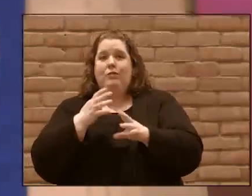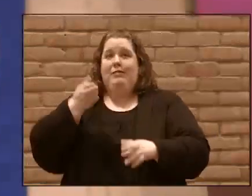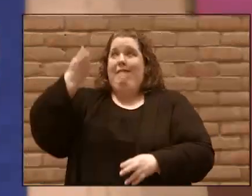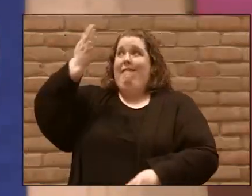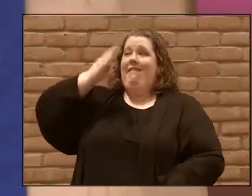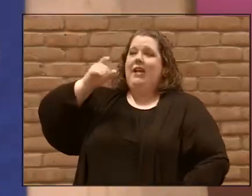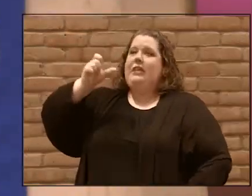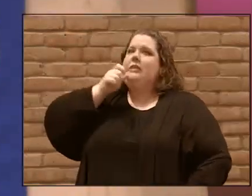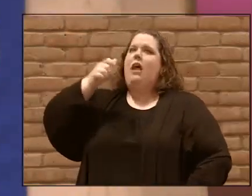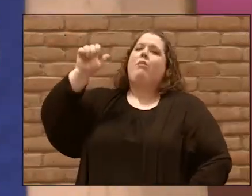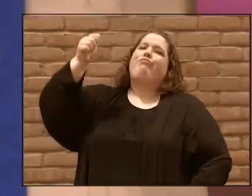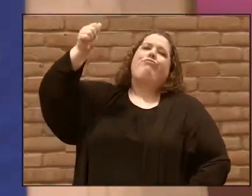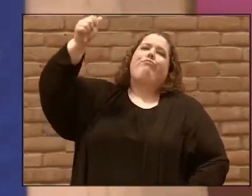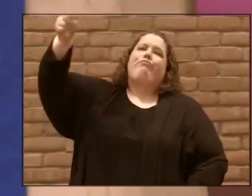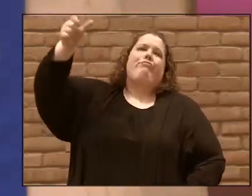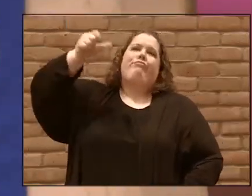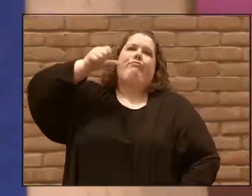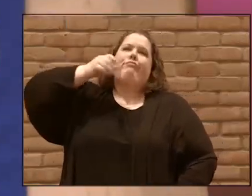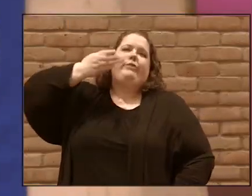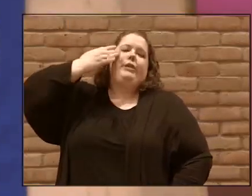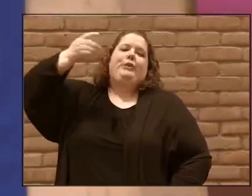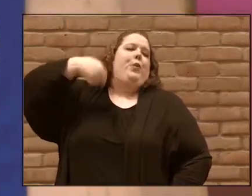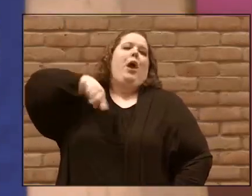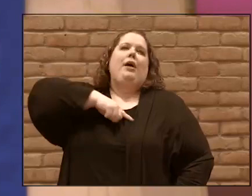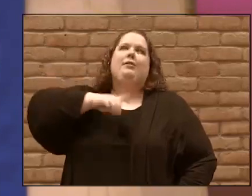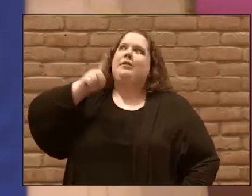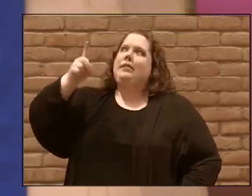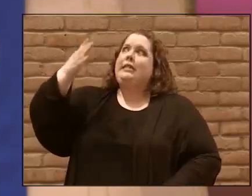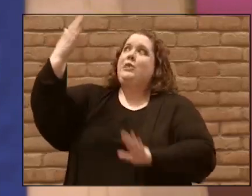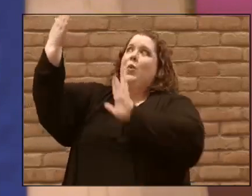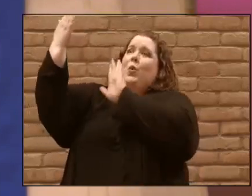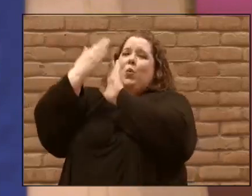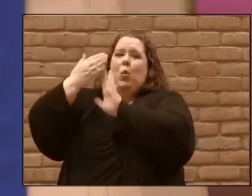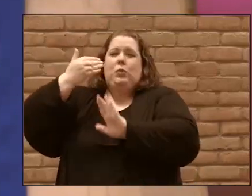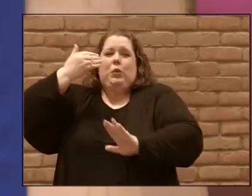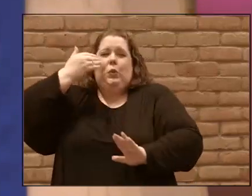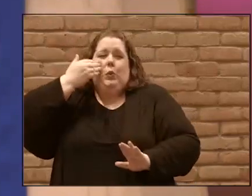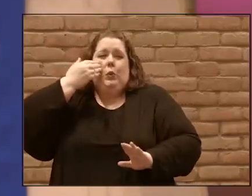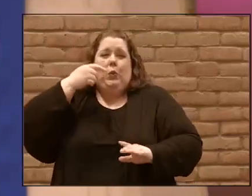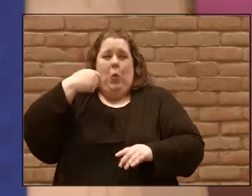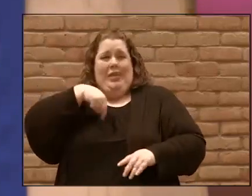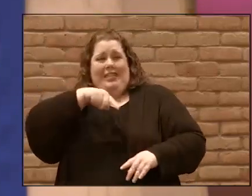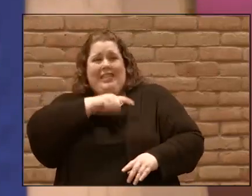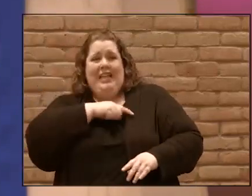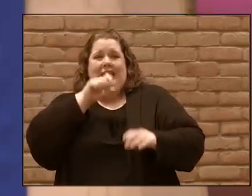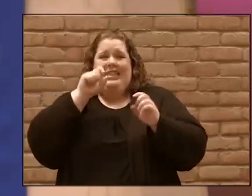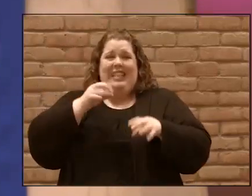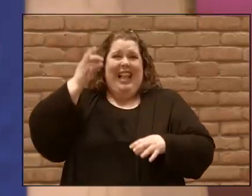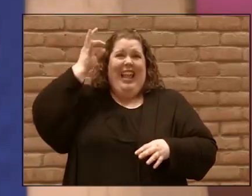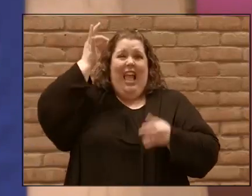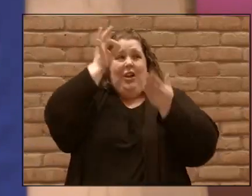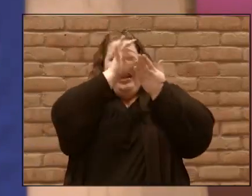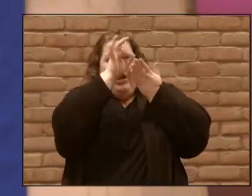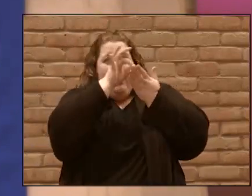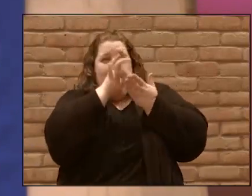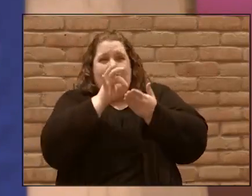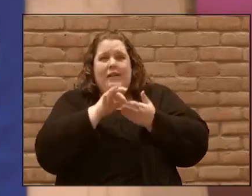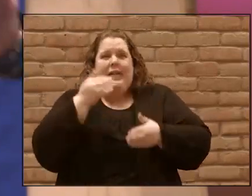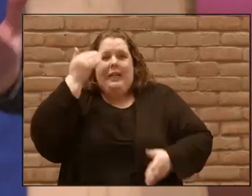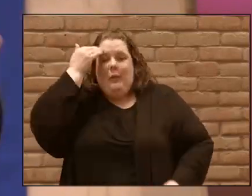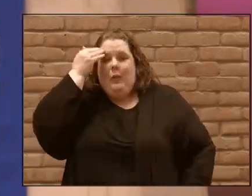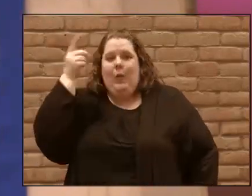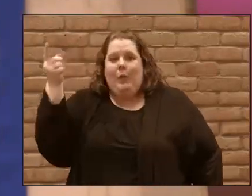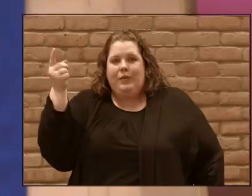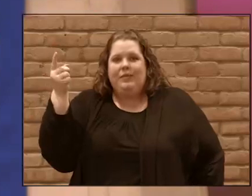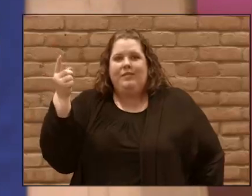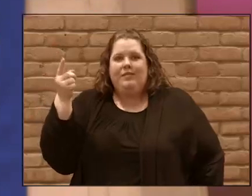a personal God who knows the number of hairs on our heads and invites us to walk with him in relationship. And there's no greater way